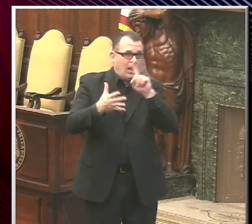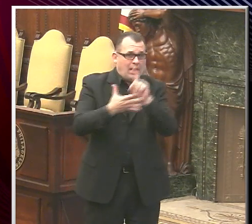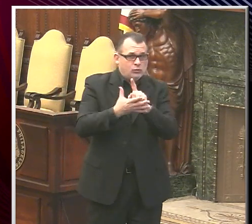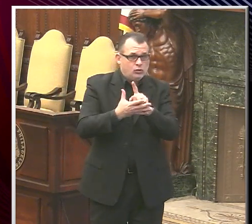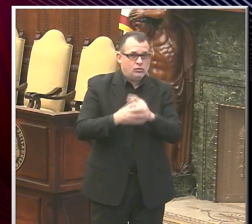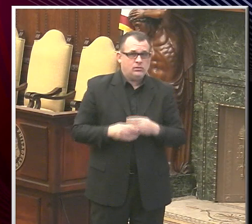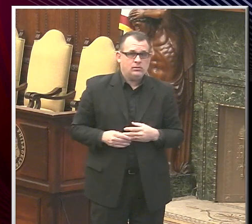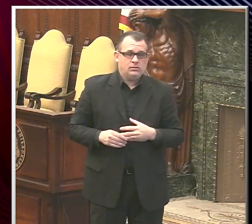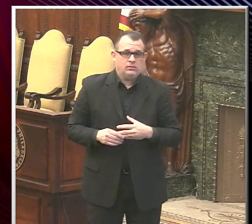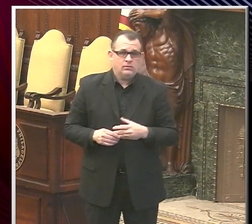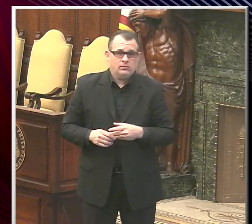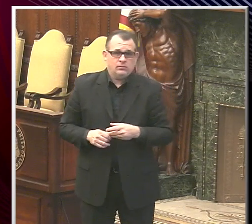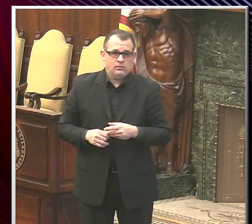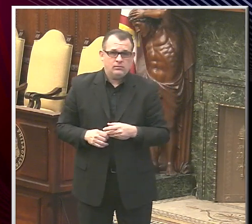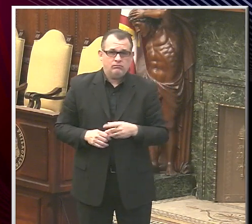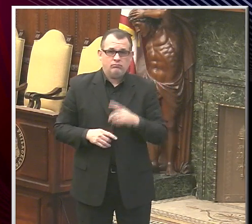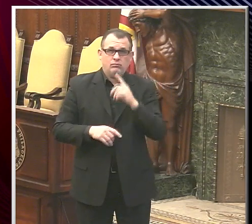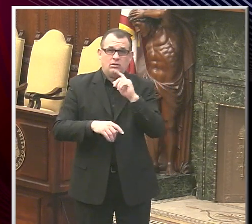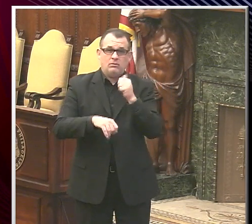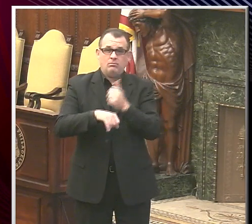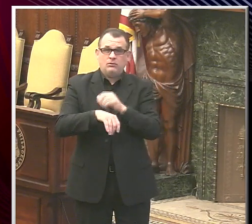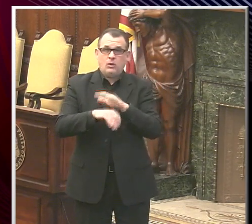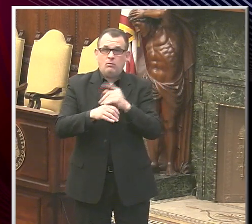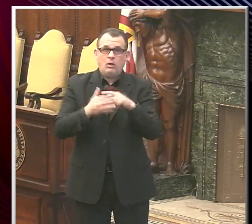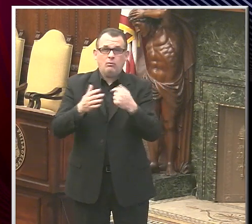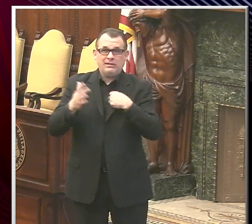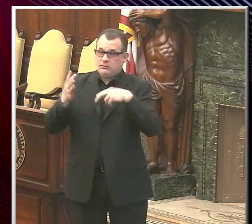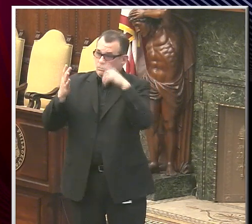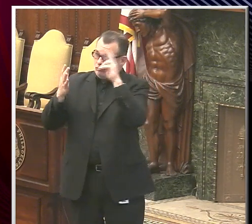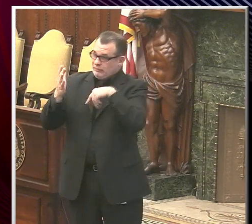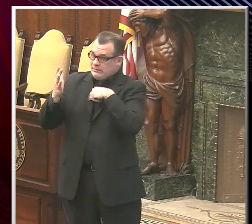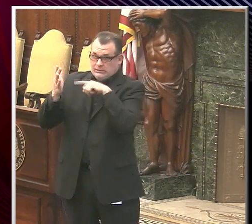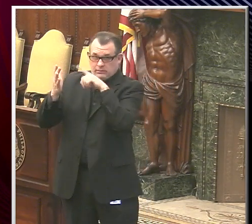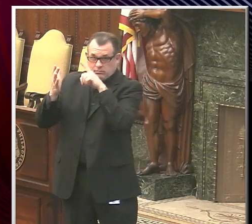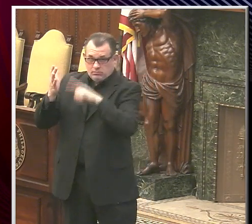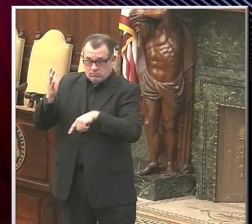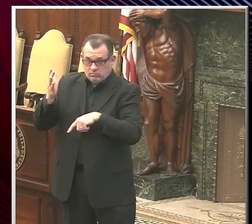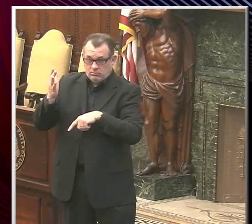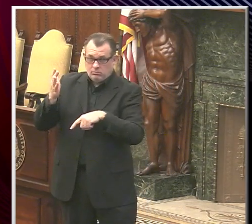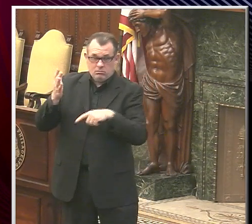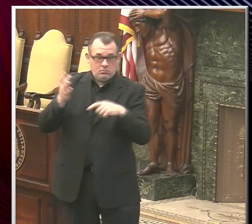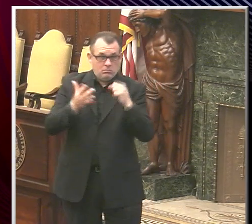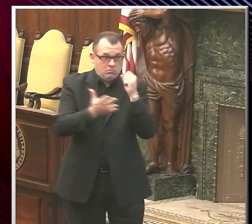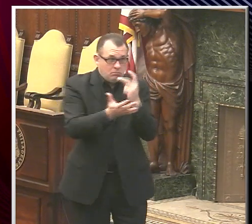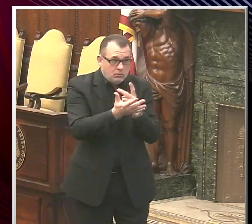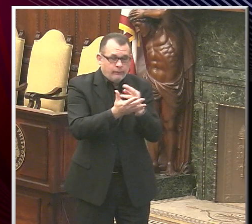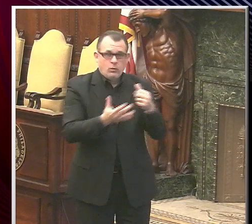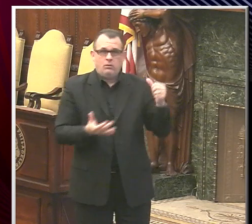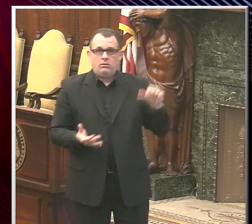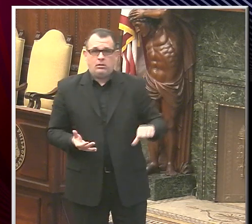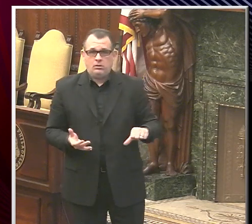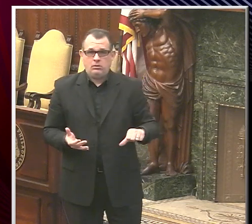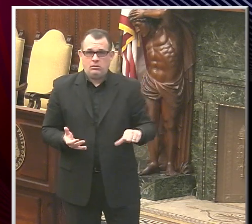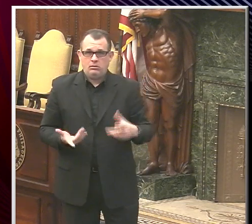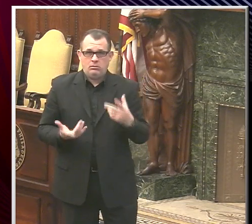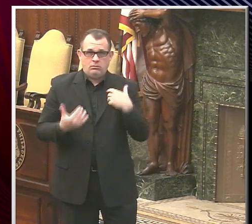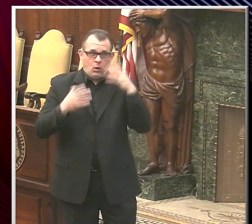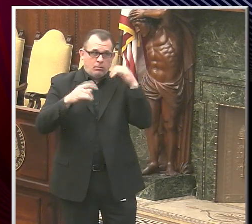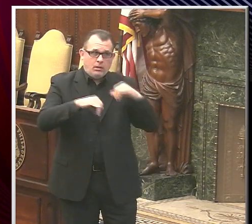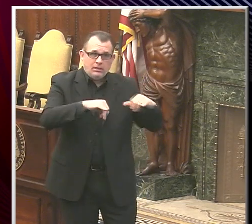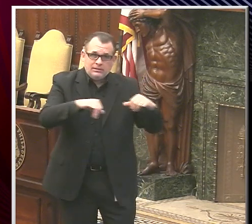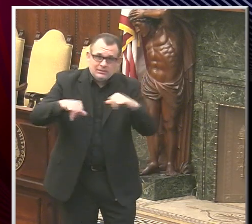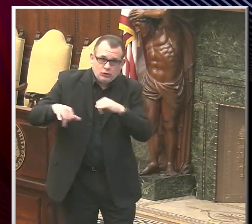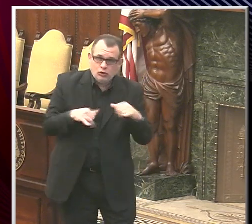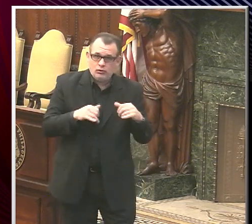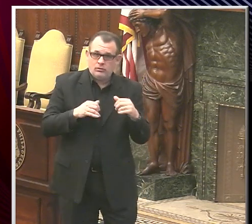And then based upon what's represented to us on those forms, we will approve restaurants that have met the standards. And if they meet the standards, then they can immediately go to the